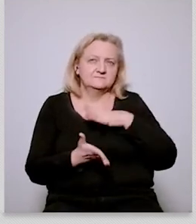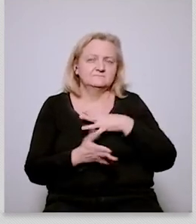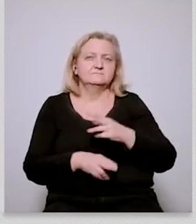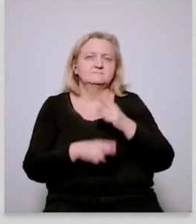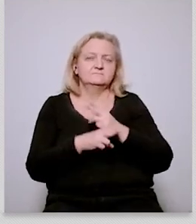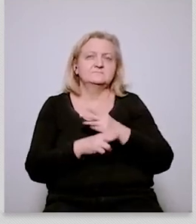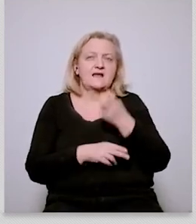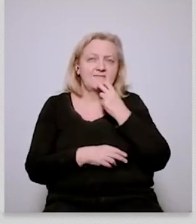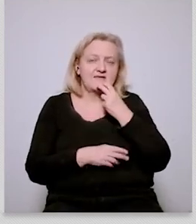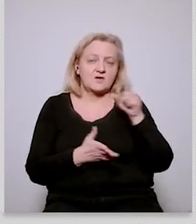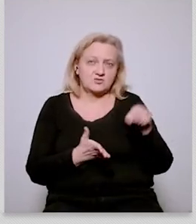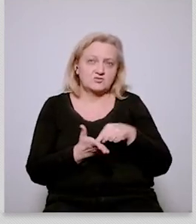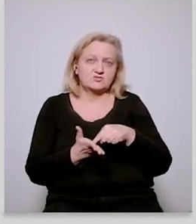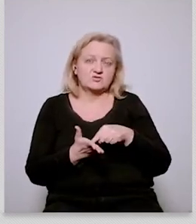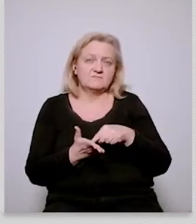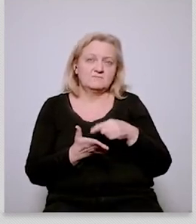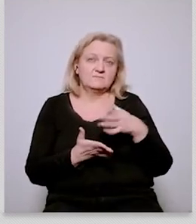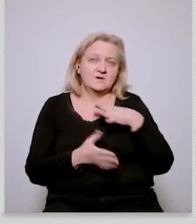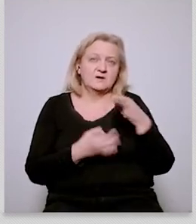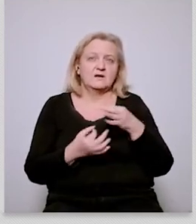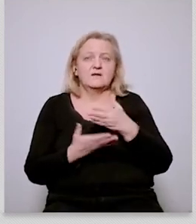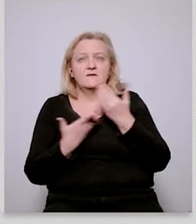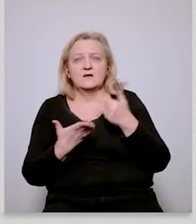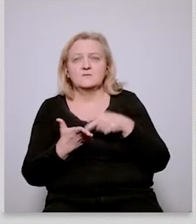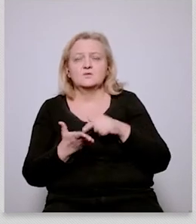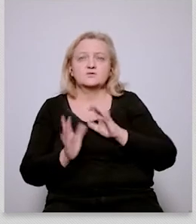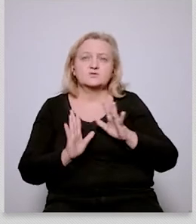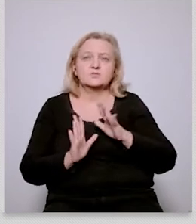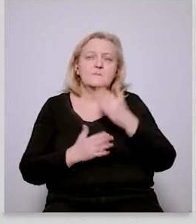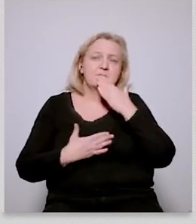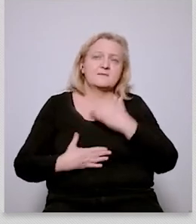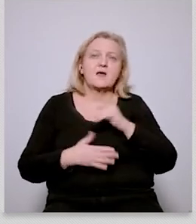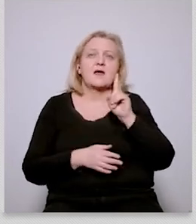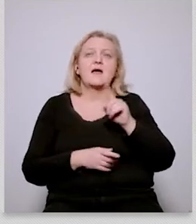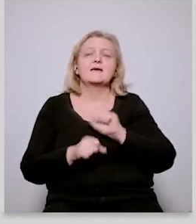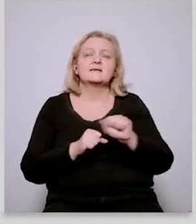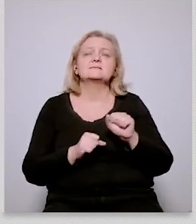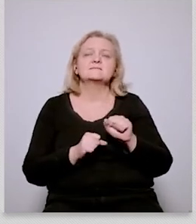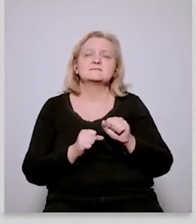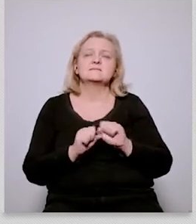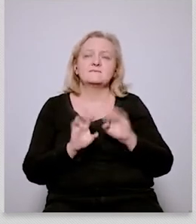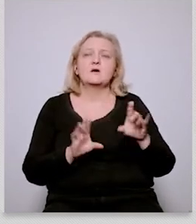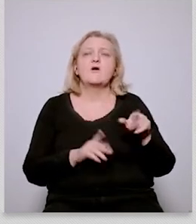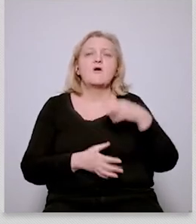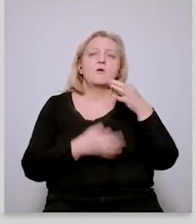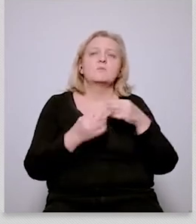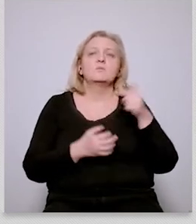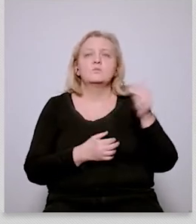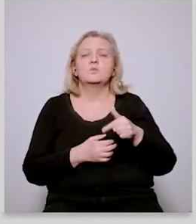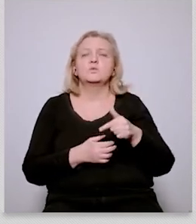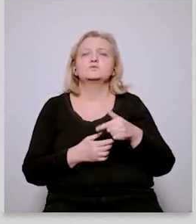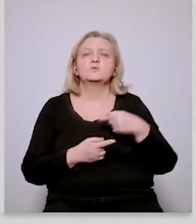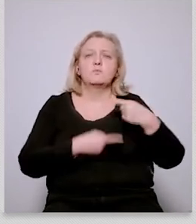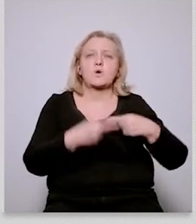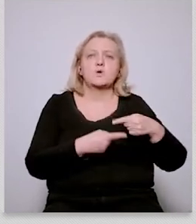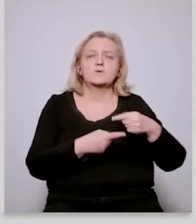felt in very patriotic terms but it's just the notion that we have to be able to produce all of the electricity in uh in